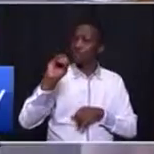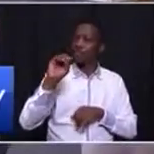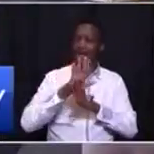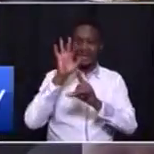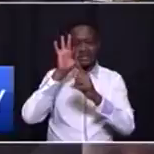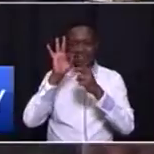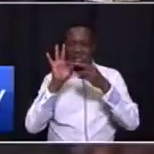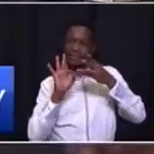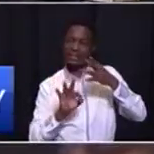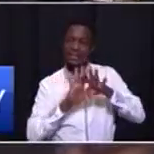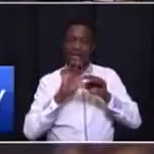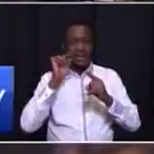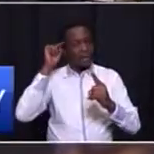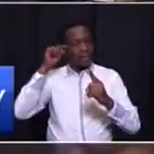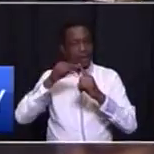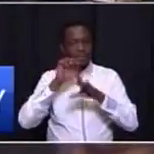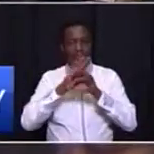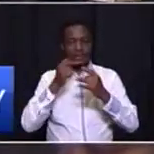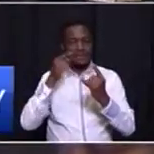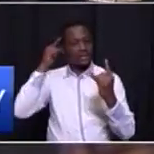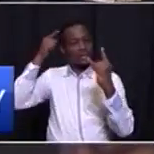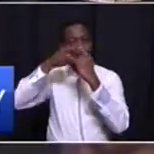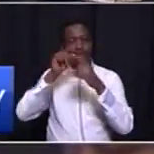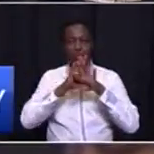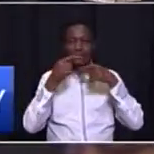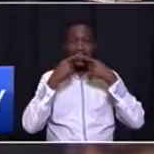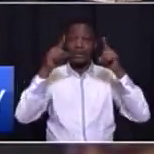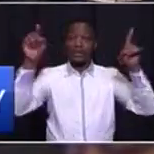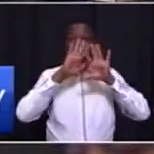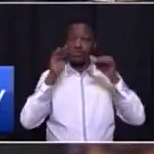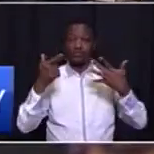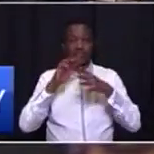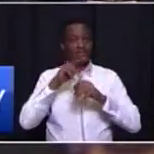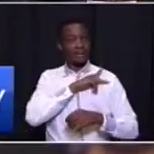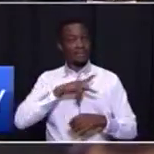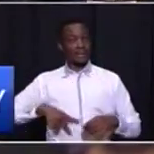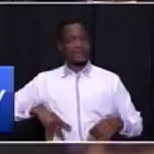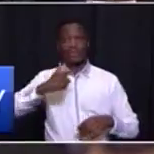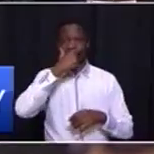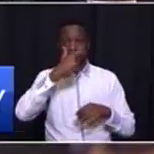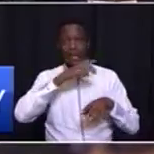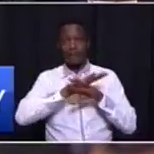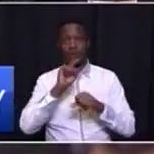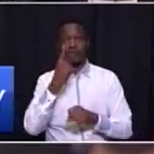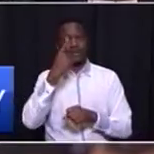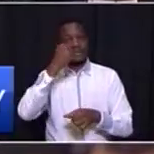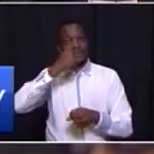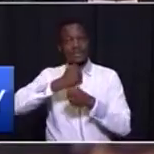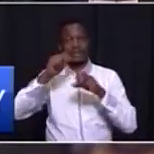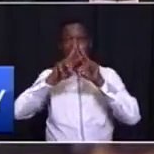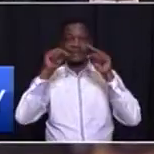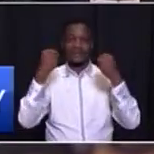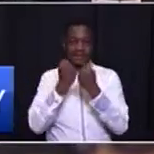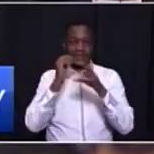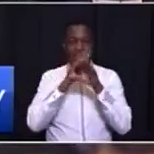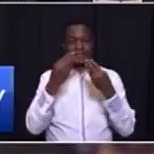and goals announced by President Cyril Ramaphosa during his first State of the Nation address